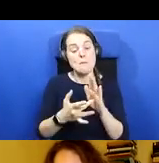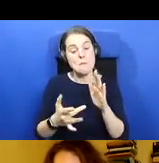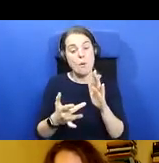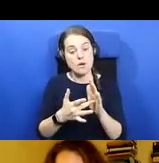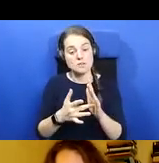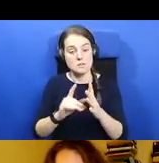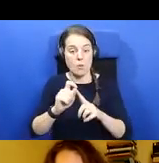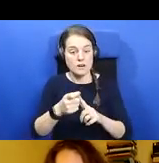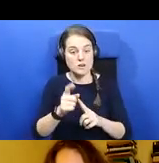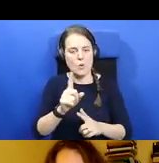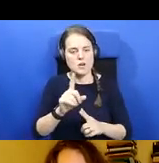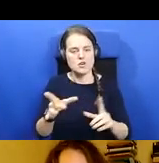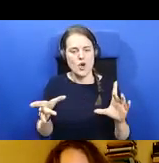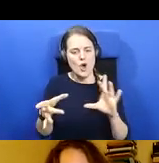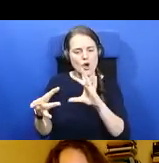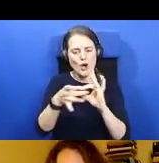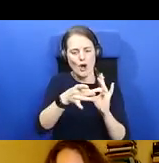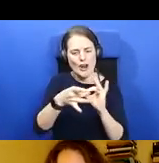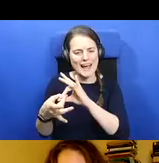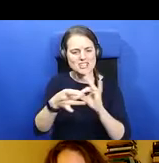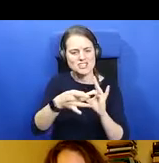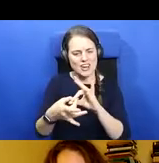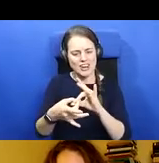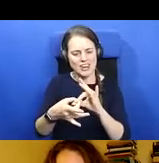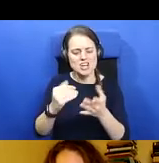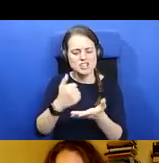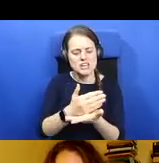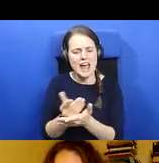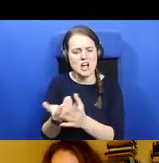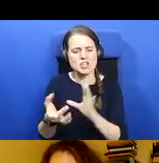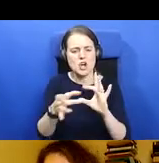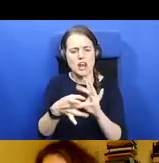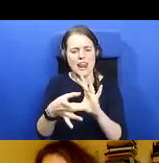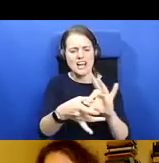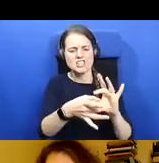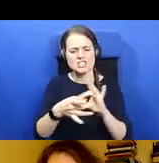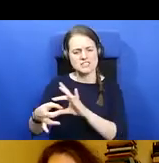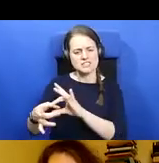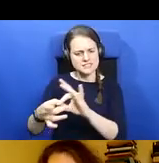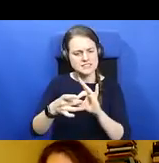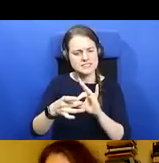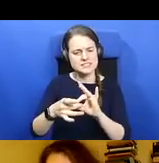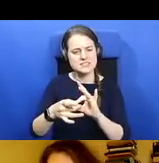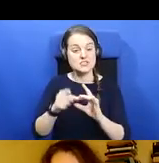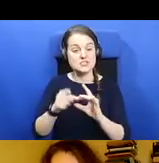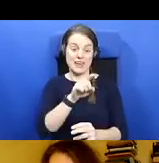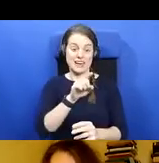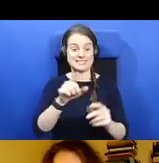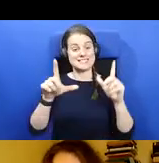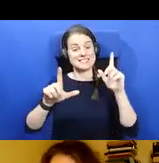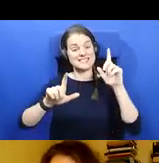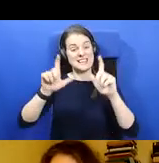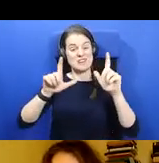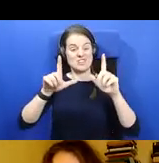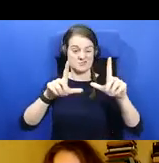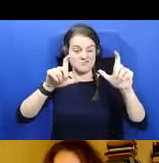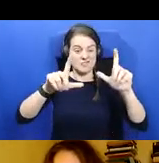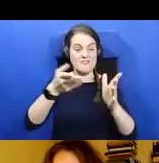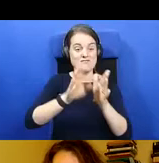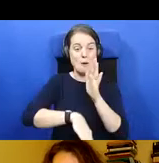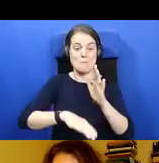connectivity and shared connections. I just took this image from Google Earth